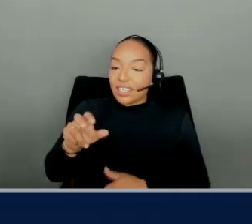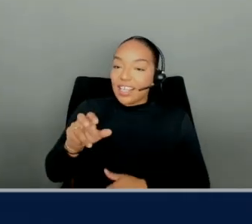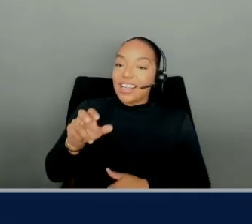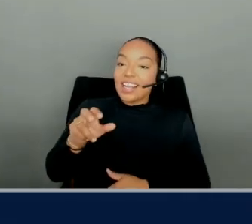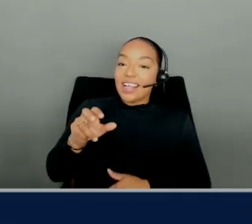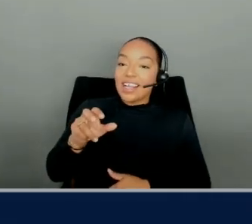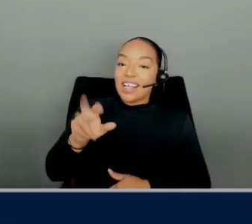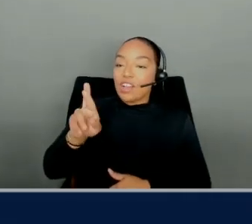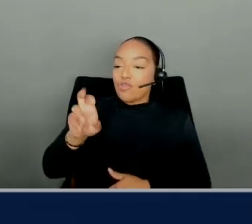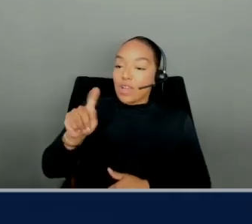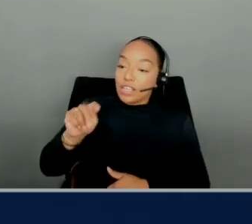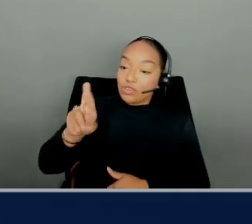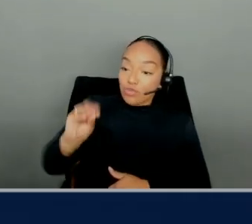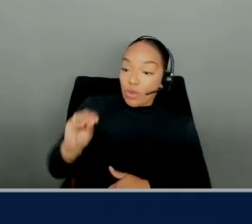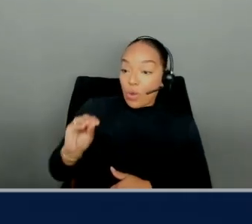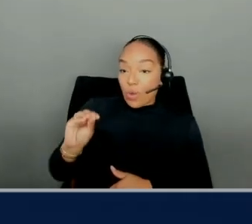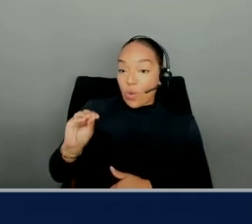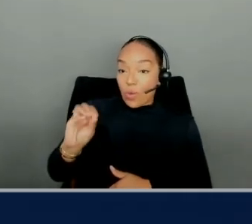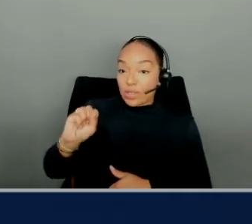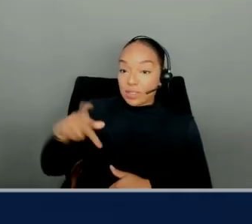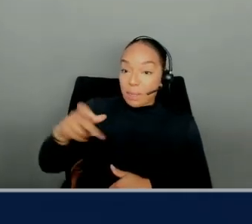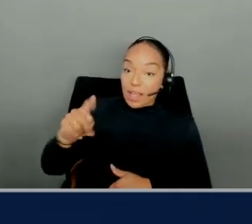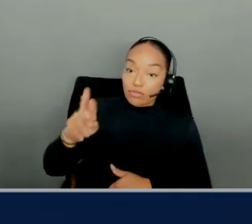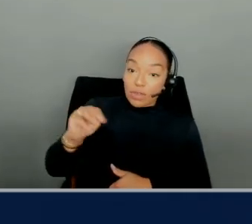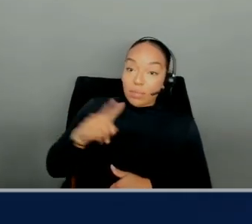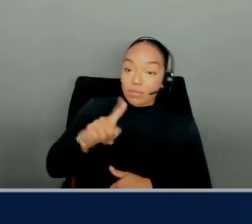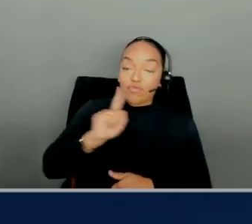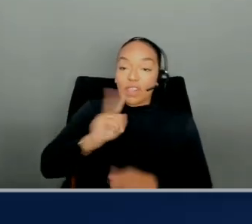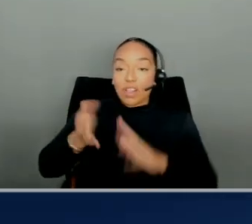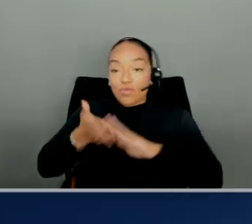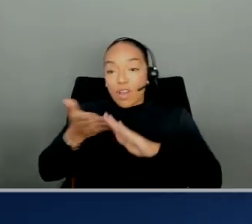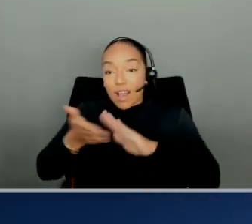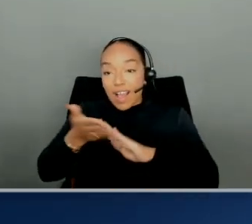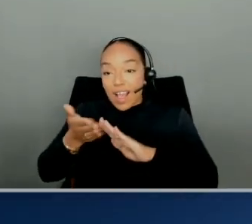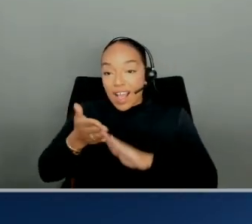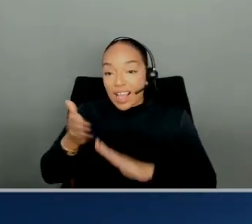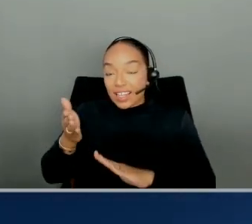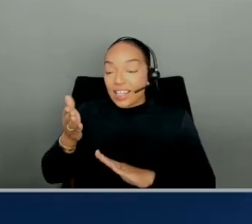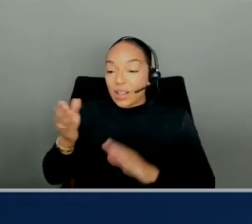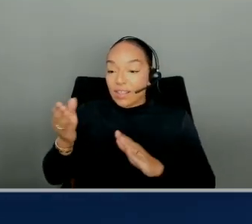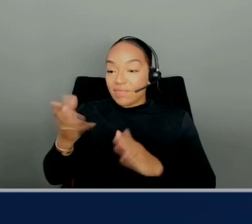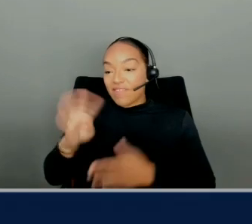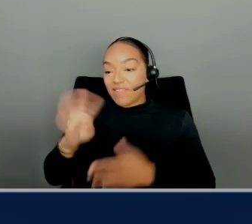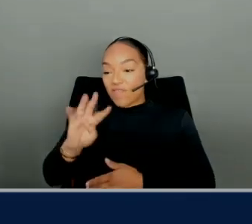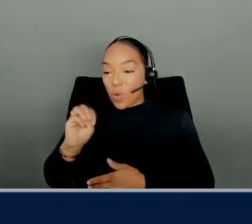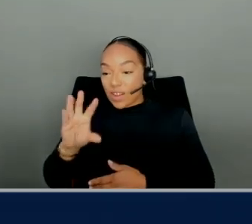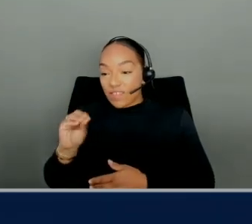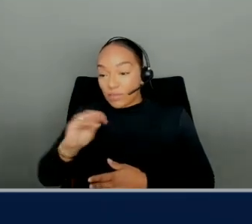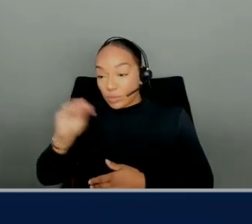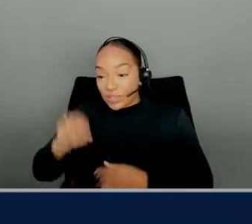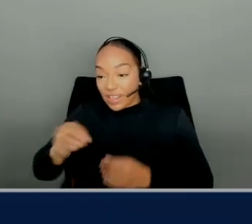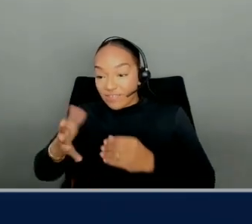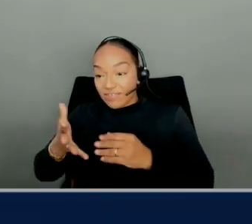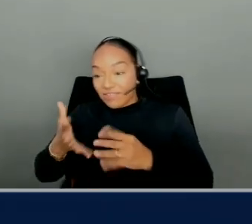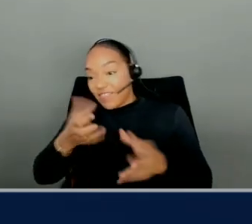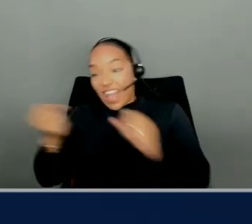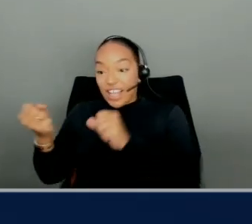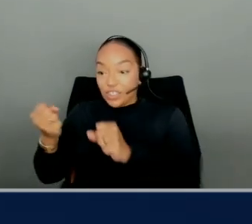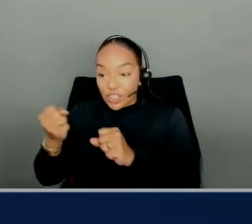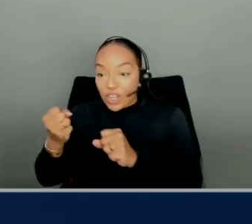Redshift Spectrum's queries will run maybe 40% or 50% faster, just because the stats are there. And you don't have to do anything.